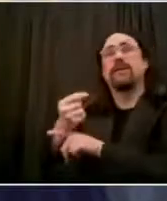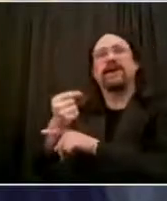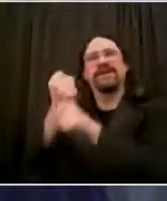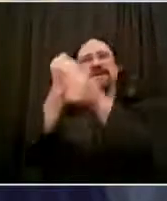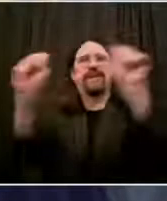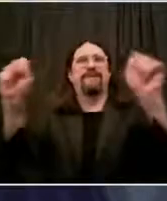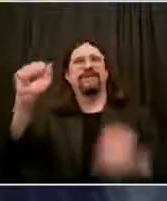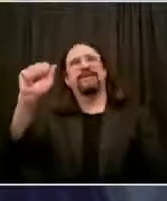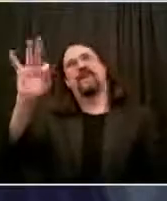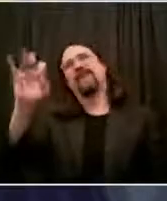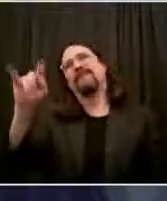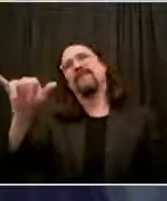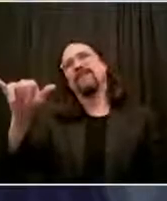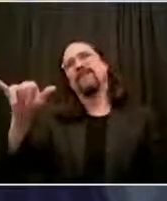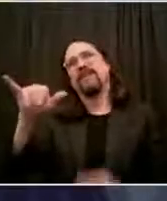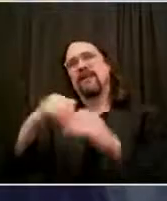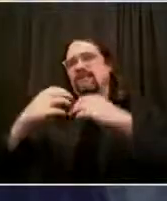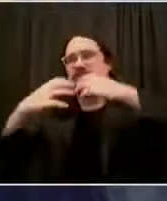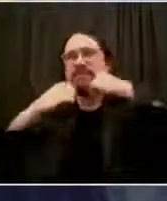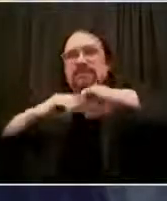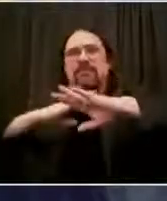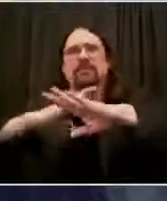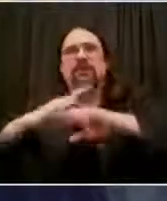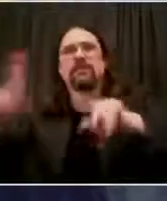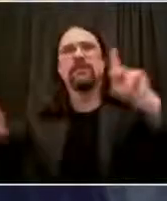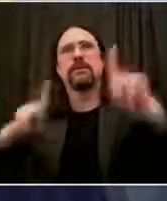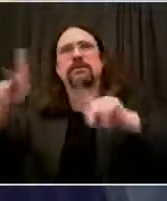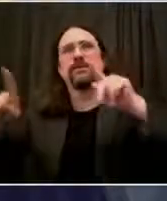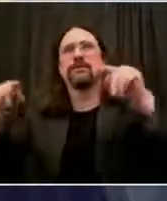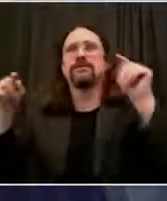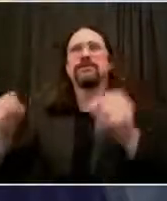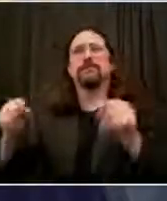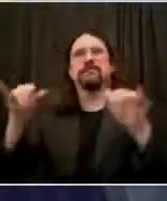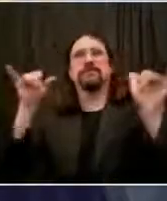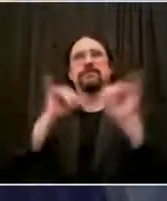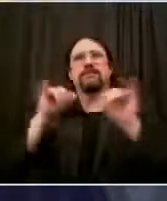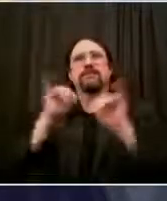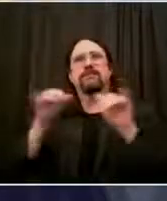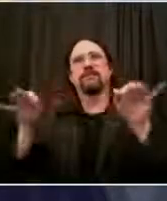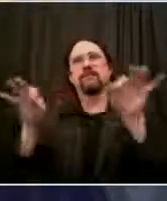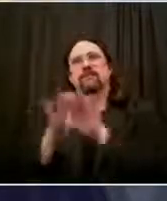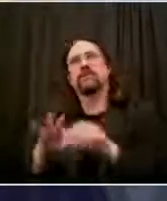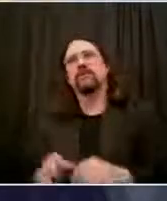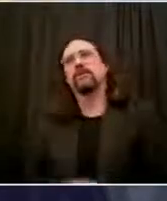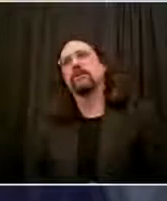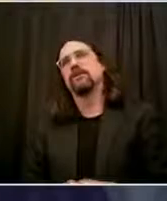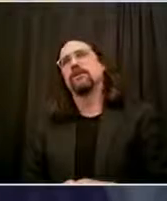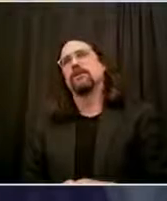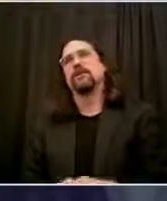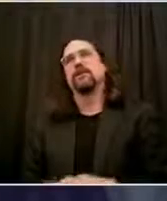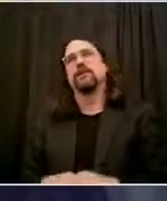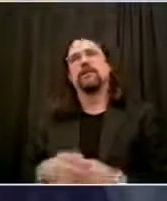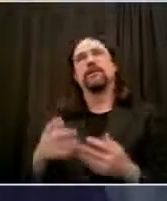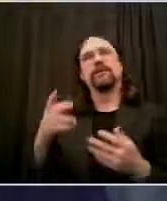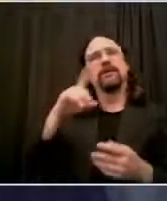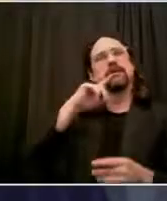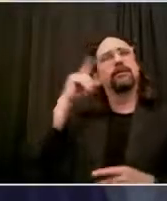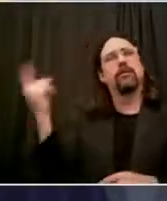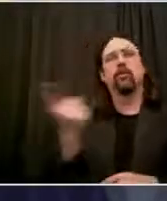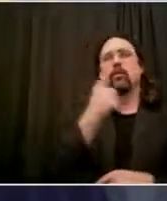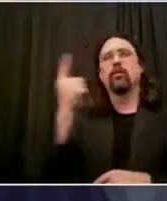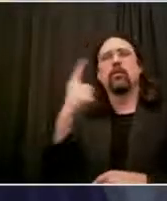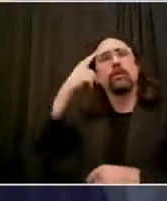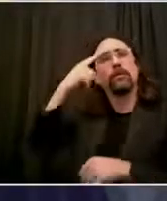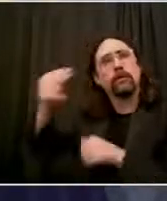ensures the ability to keep all neighborhoods safe, including some neighborhoods that still have never known the safety they deserve.